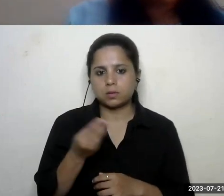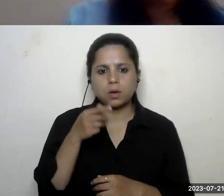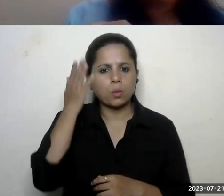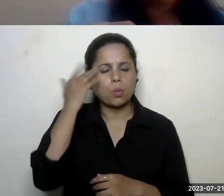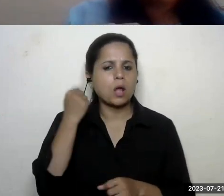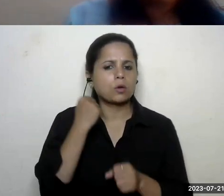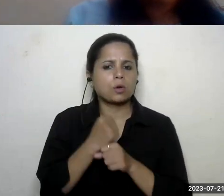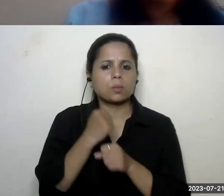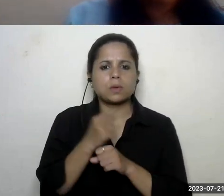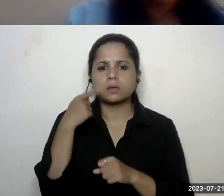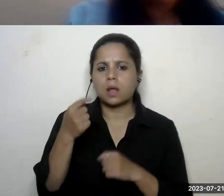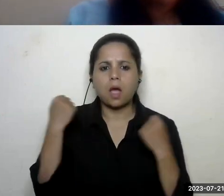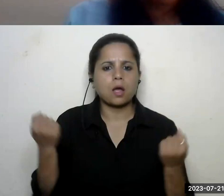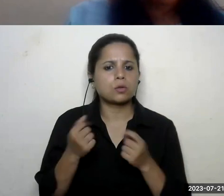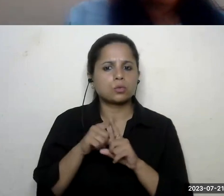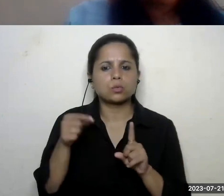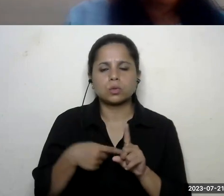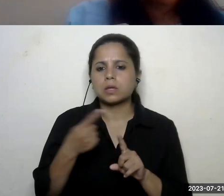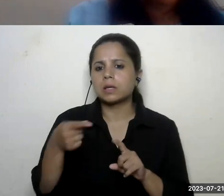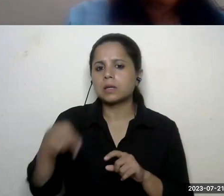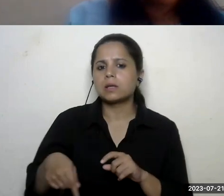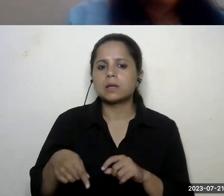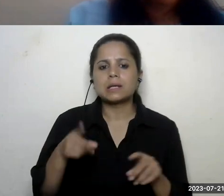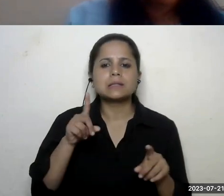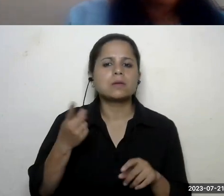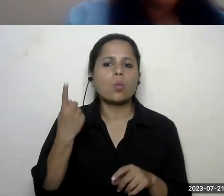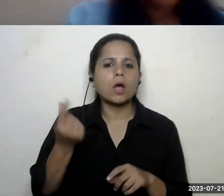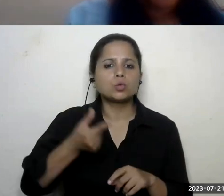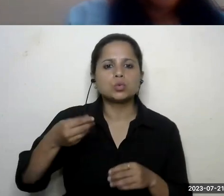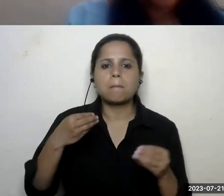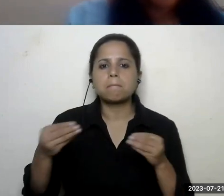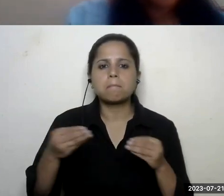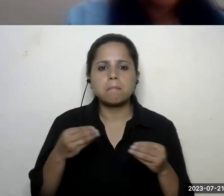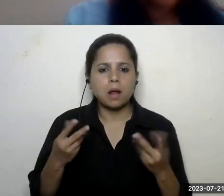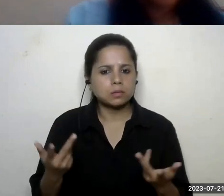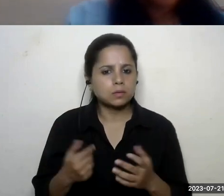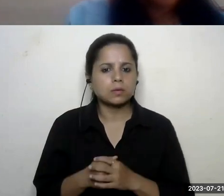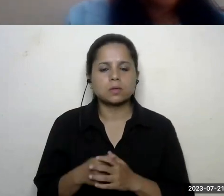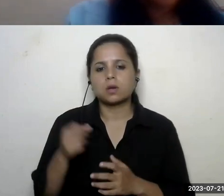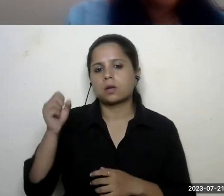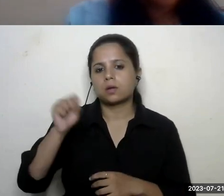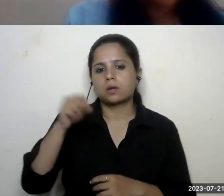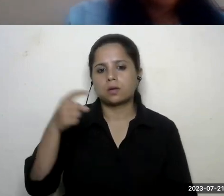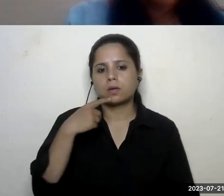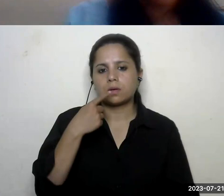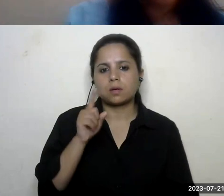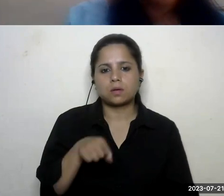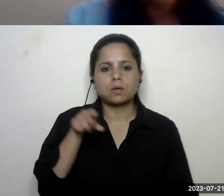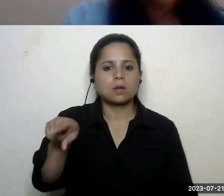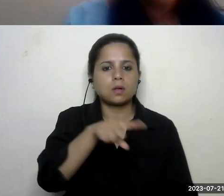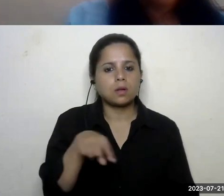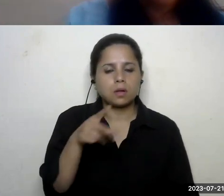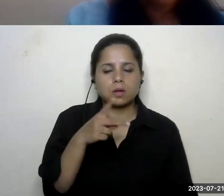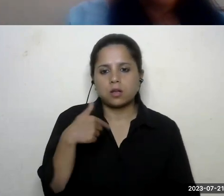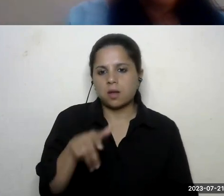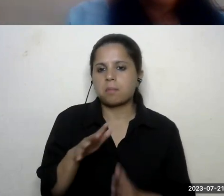government not take action against single-use plastic uh yes that's a very big issue i think that we're